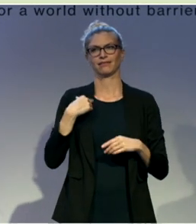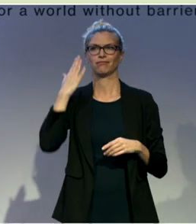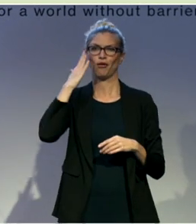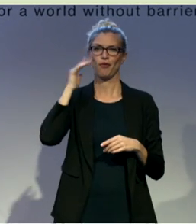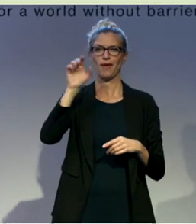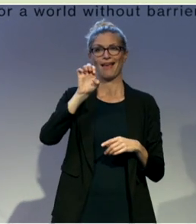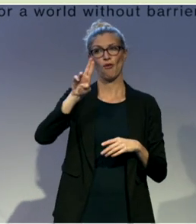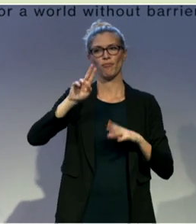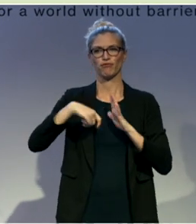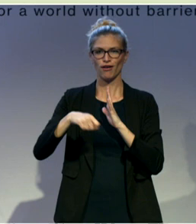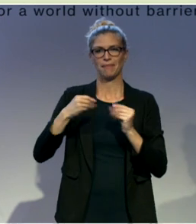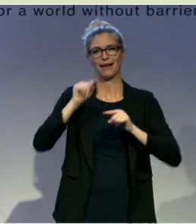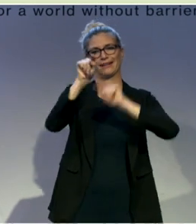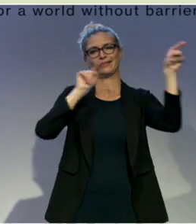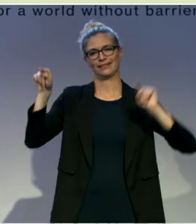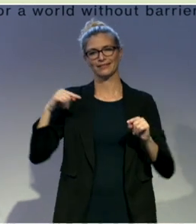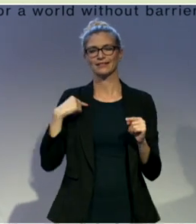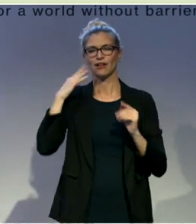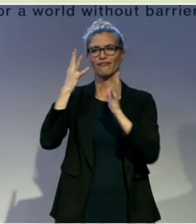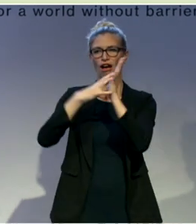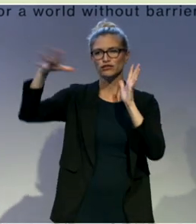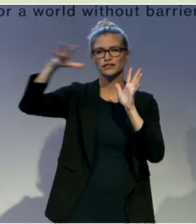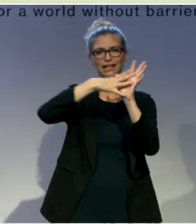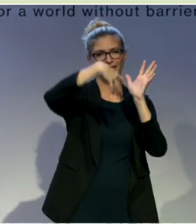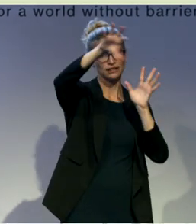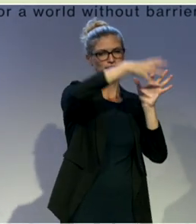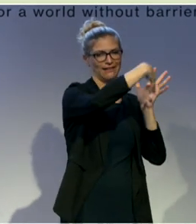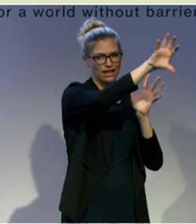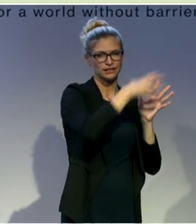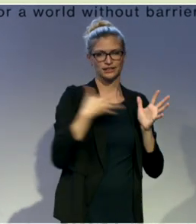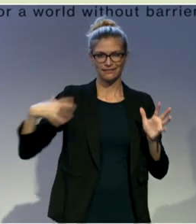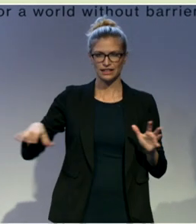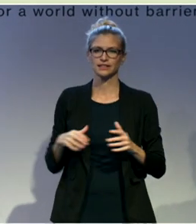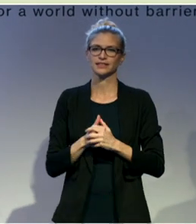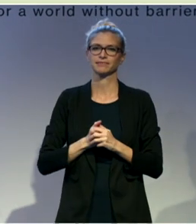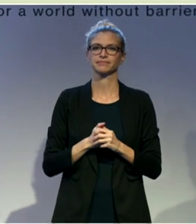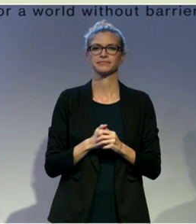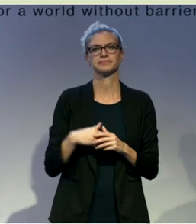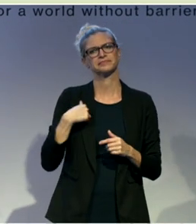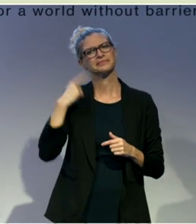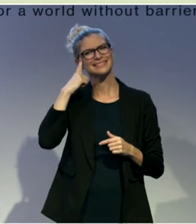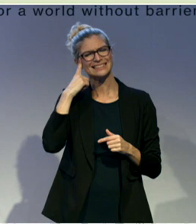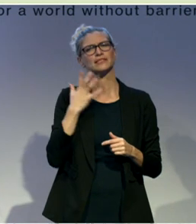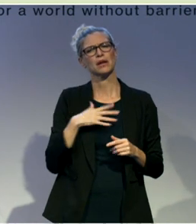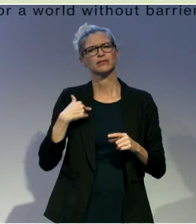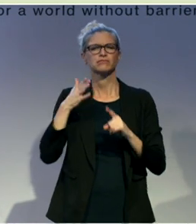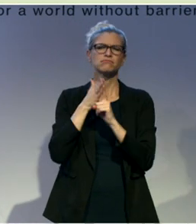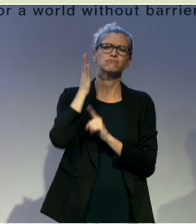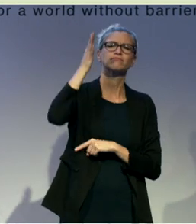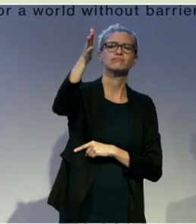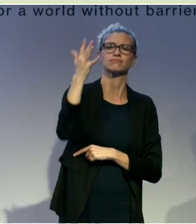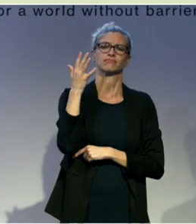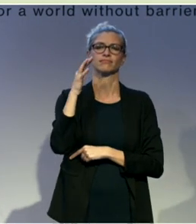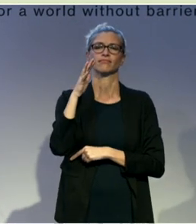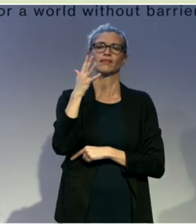And we think in seven years time we can have 40,000 deaf people trained, of which 70%